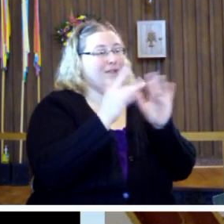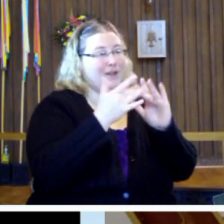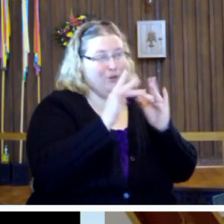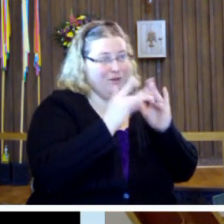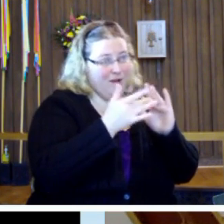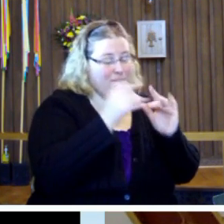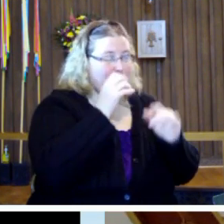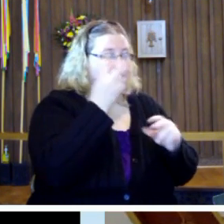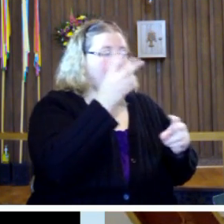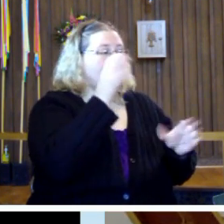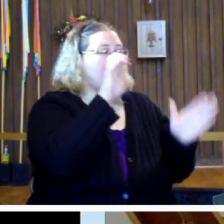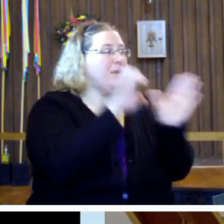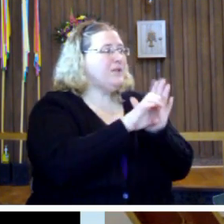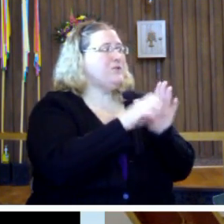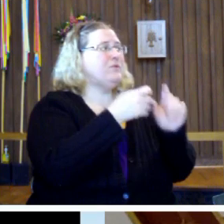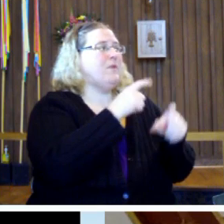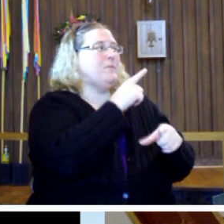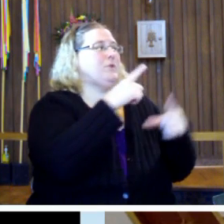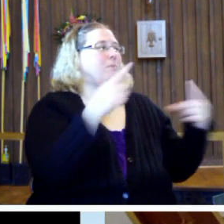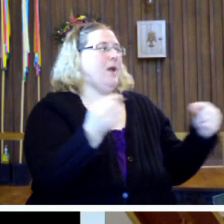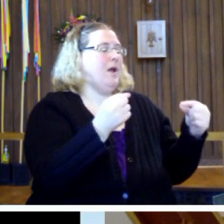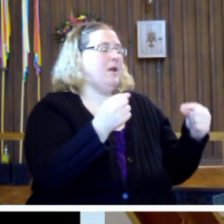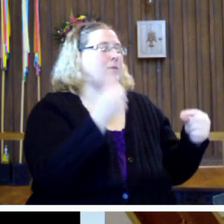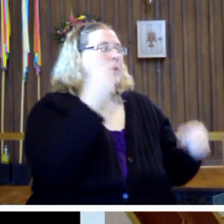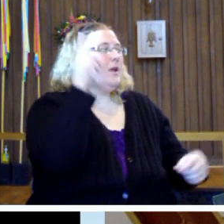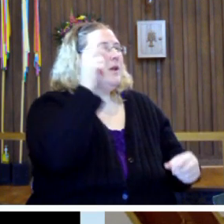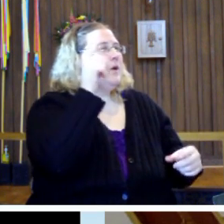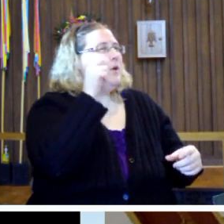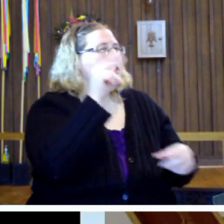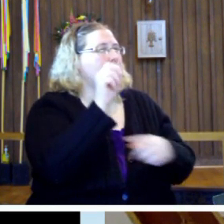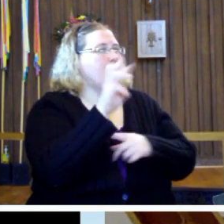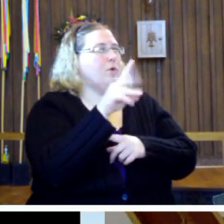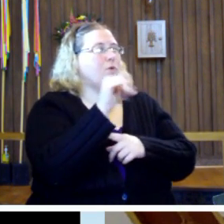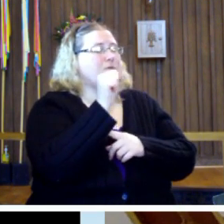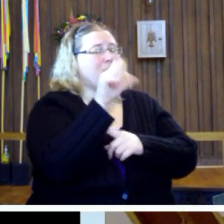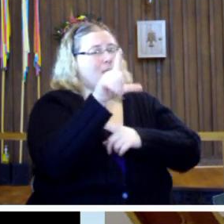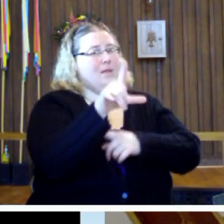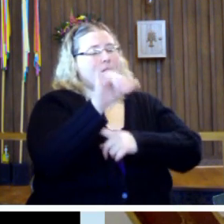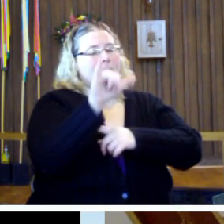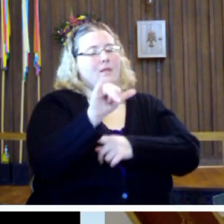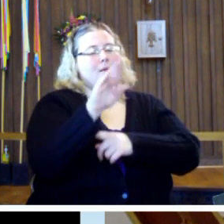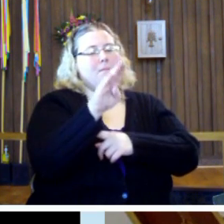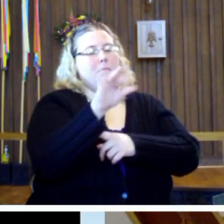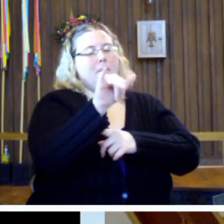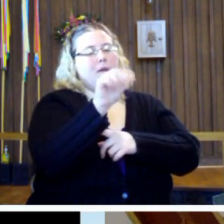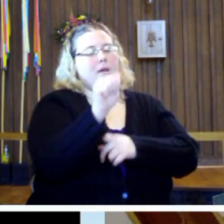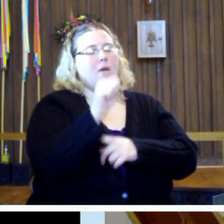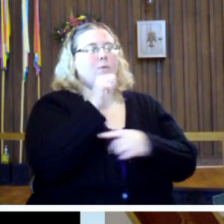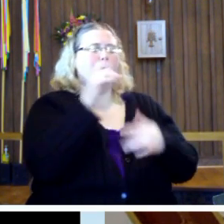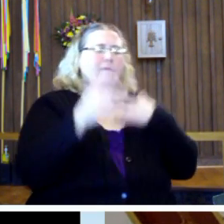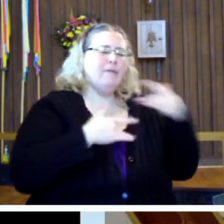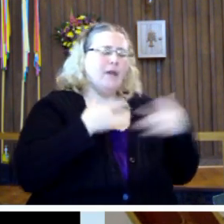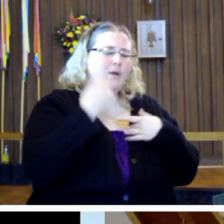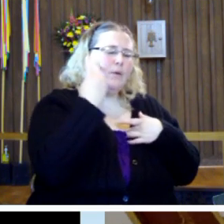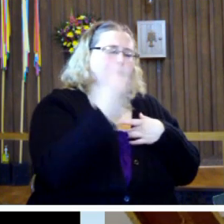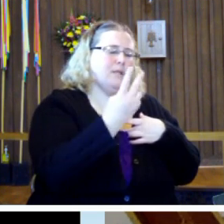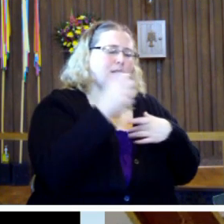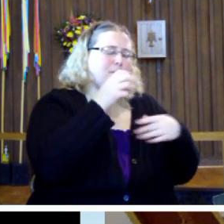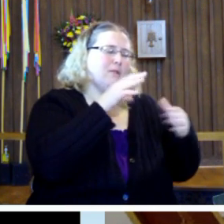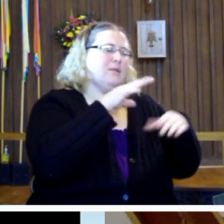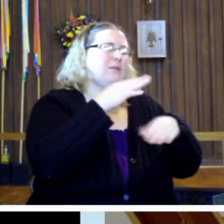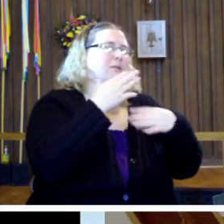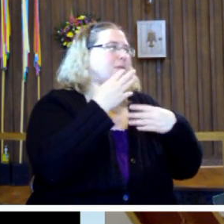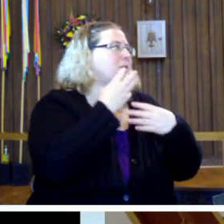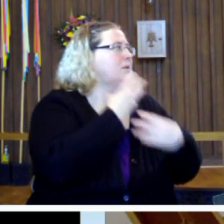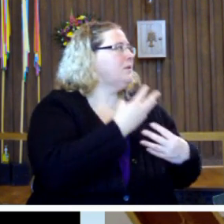We look at pictures from Japan. We hear the news from Libya. We feel, we see the suffering